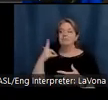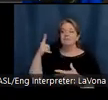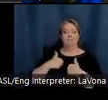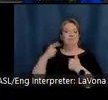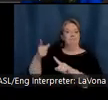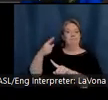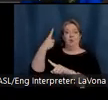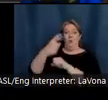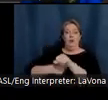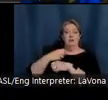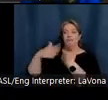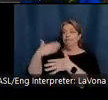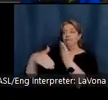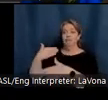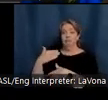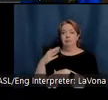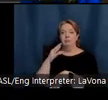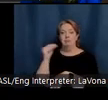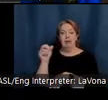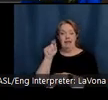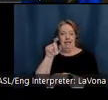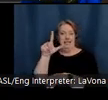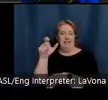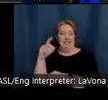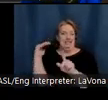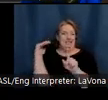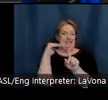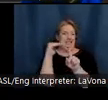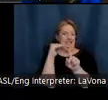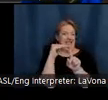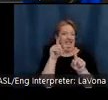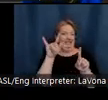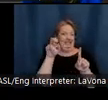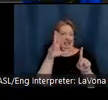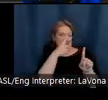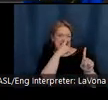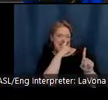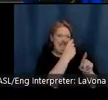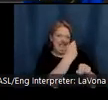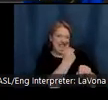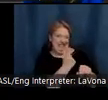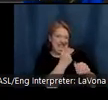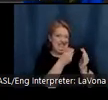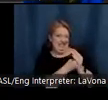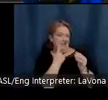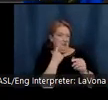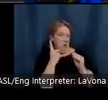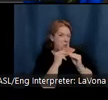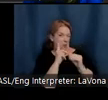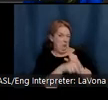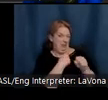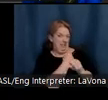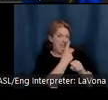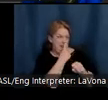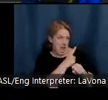Steele wrote to Lieber, asking for support for just one more year of study, and Lieber and the others